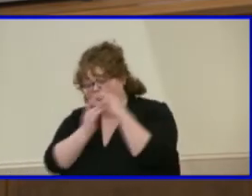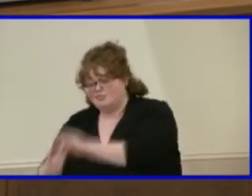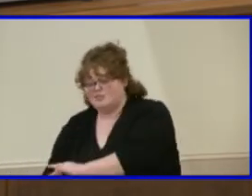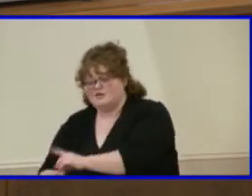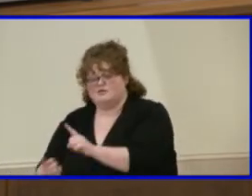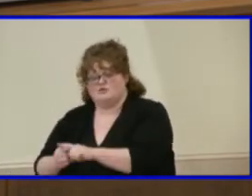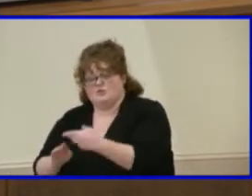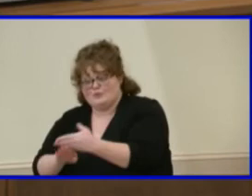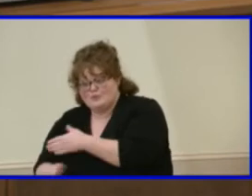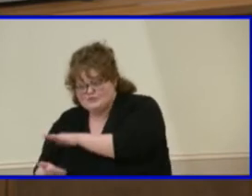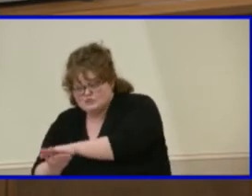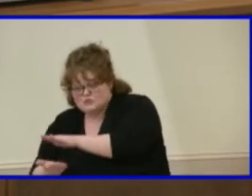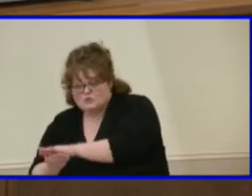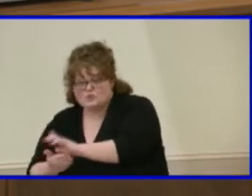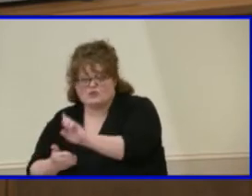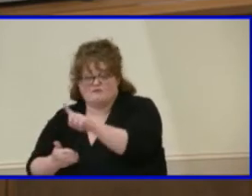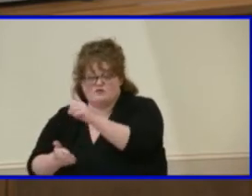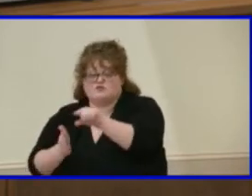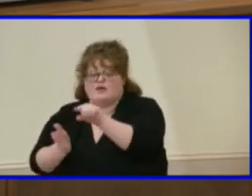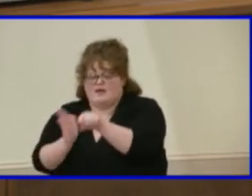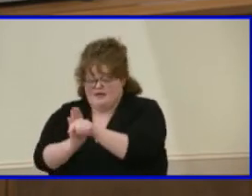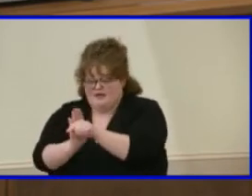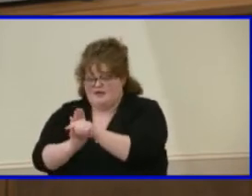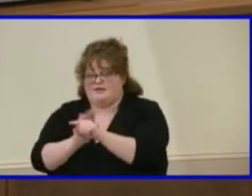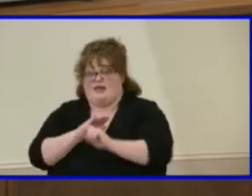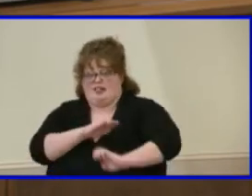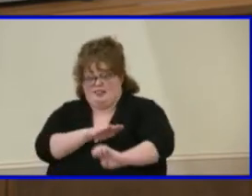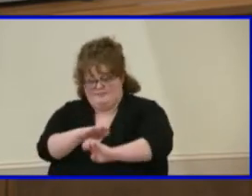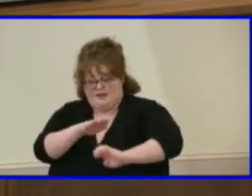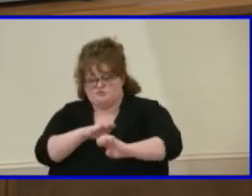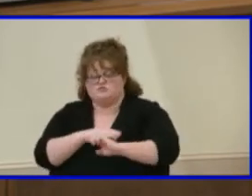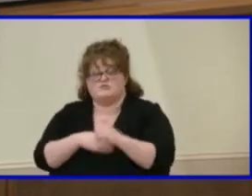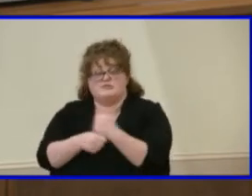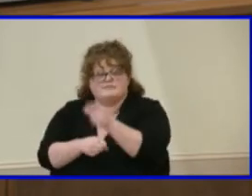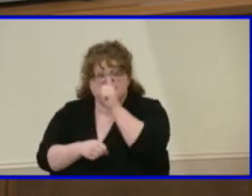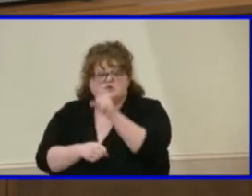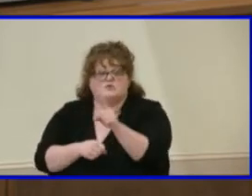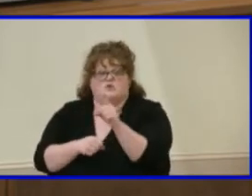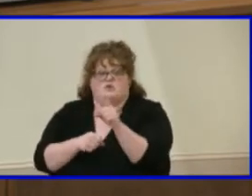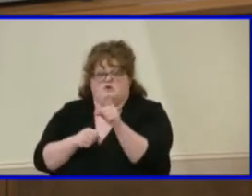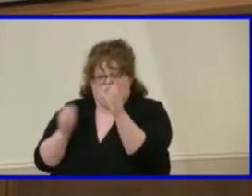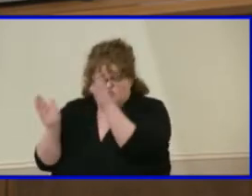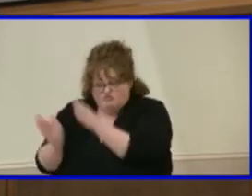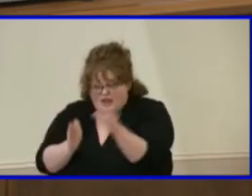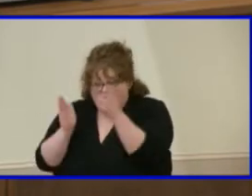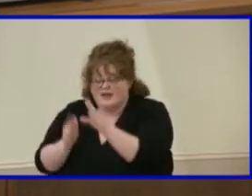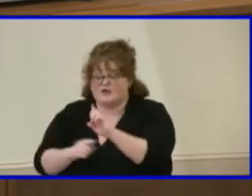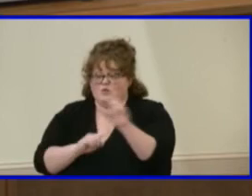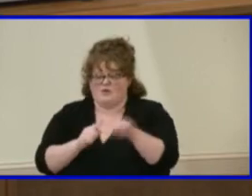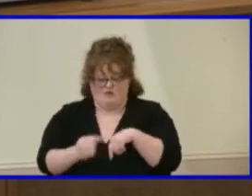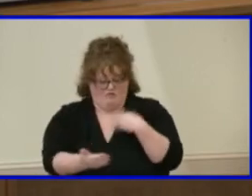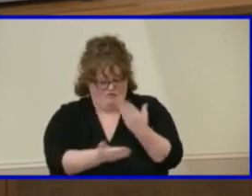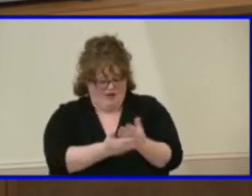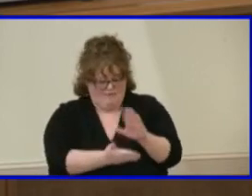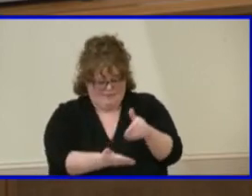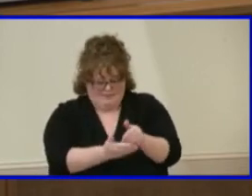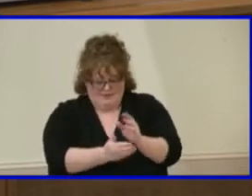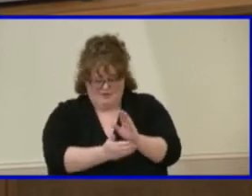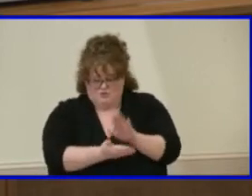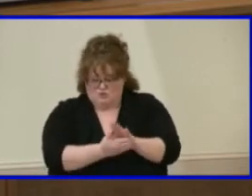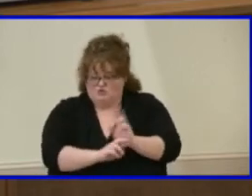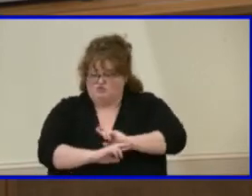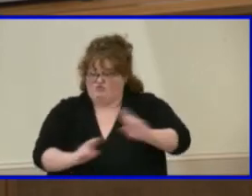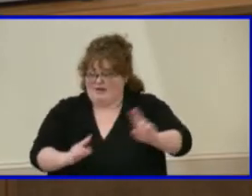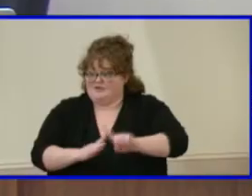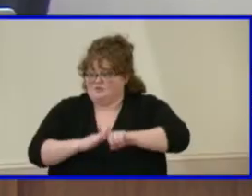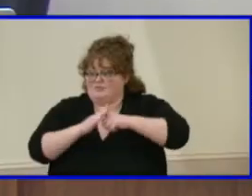grade, all the way up through elementary, you know, what we're doing to prepare these kids so that when they get to middle school, they're on that track already. I mean, I agree.